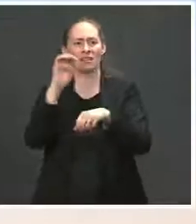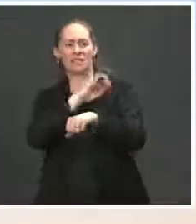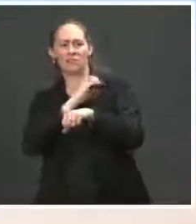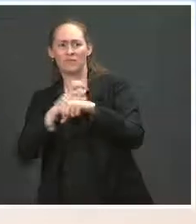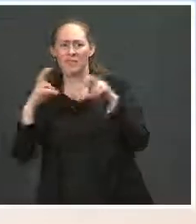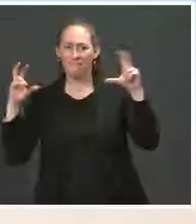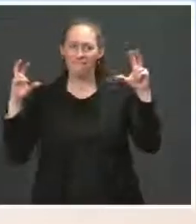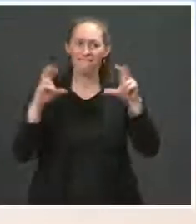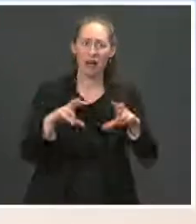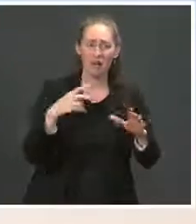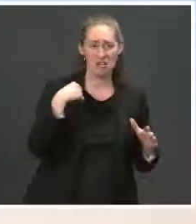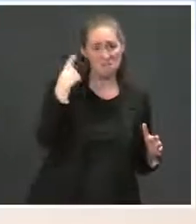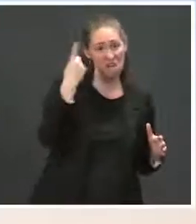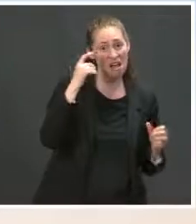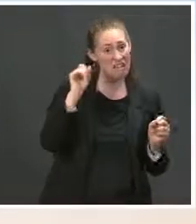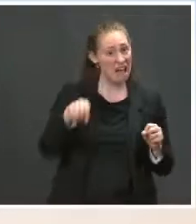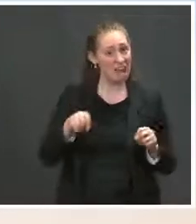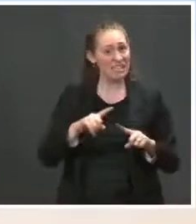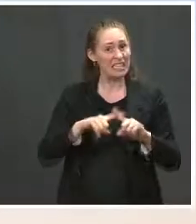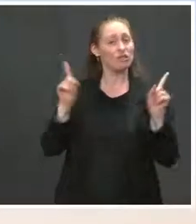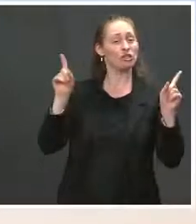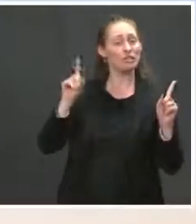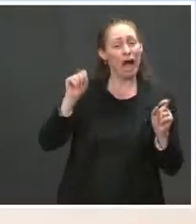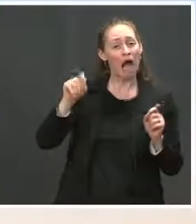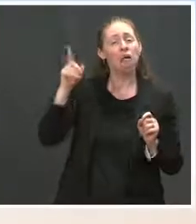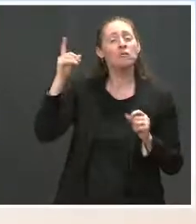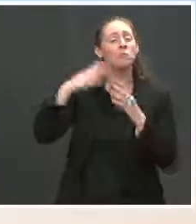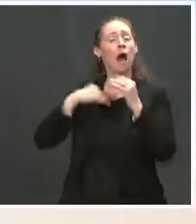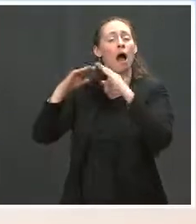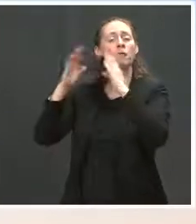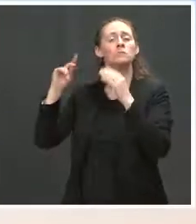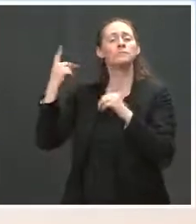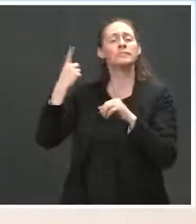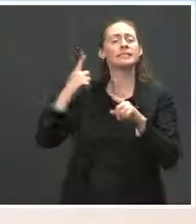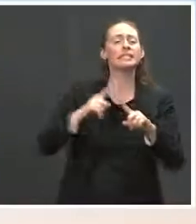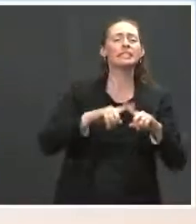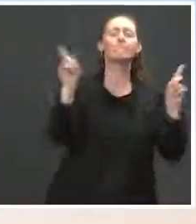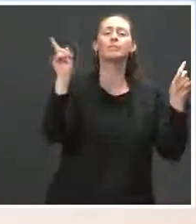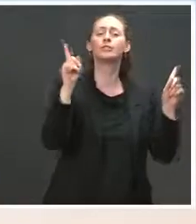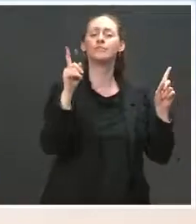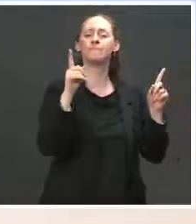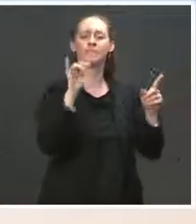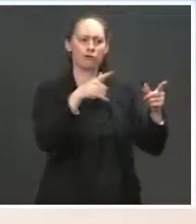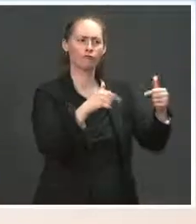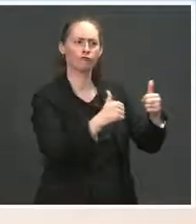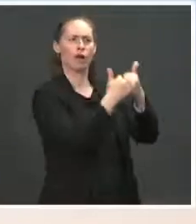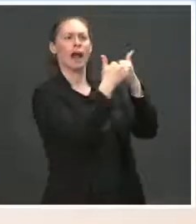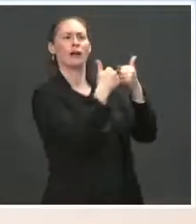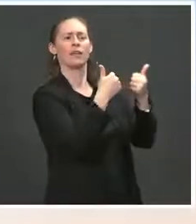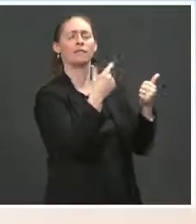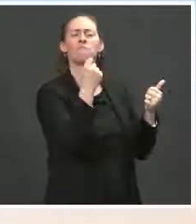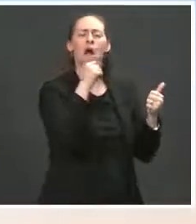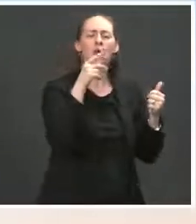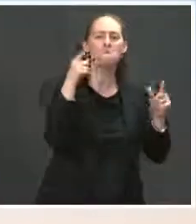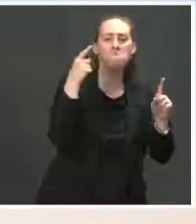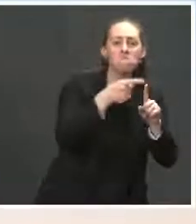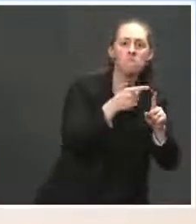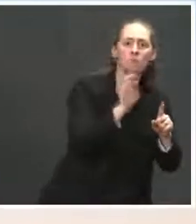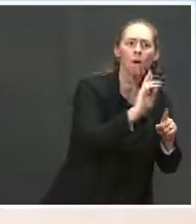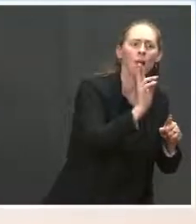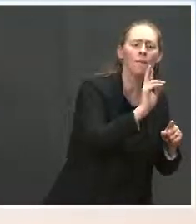anything differently, done anything differently to address this challenge, not only Republicans, but even some Democrats